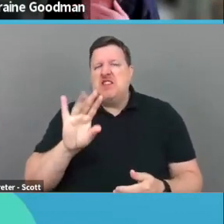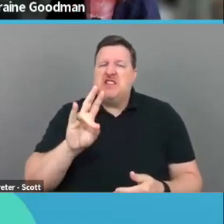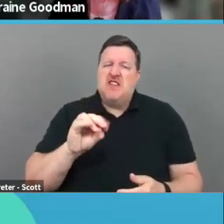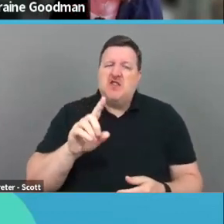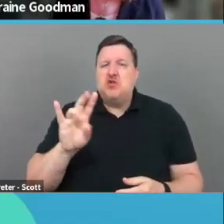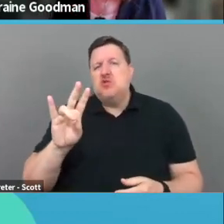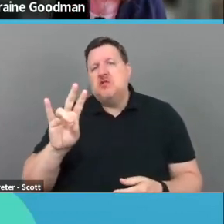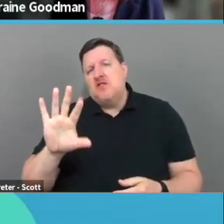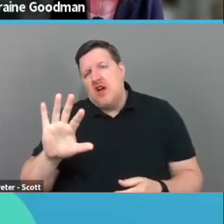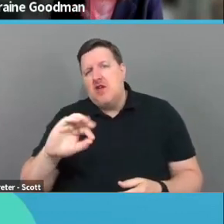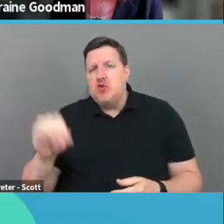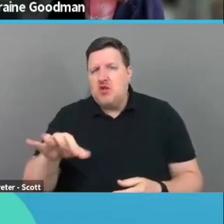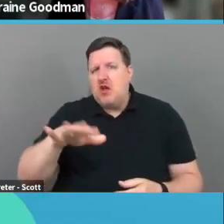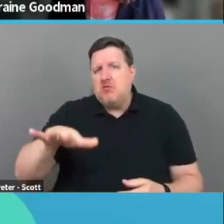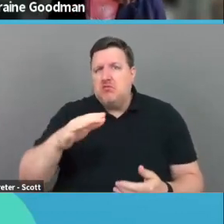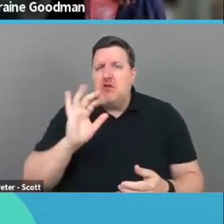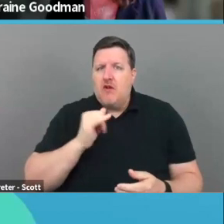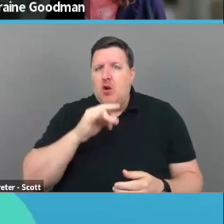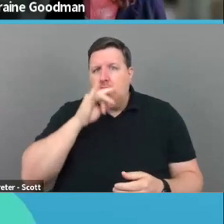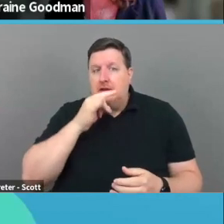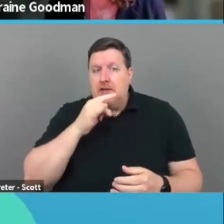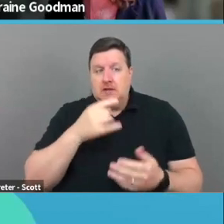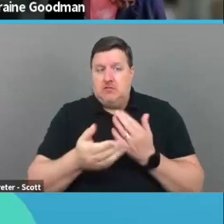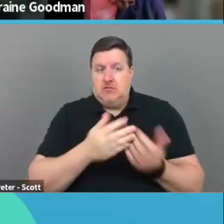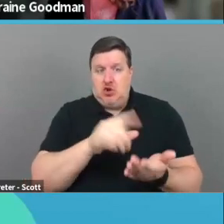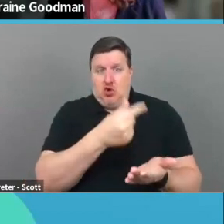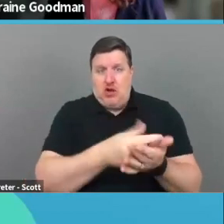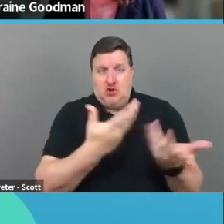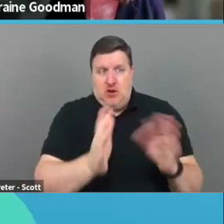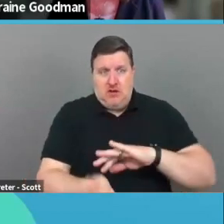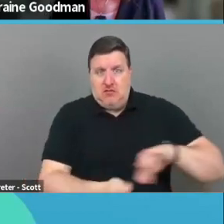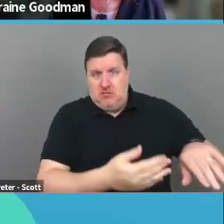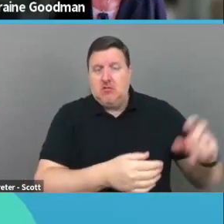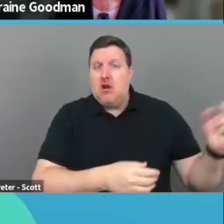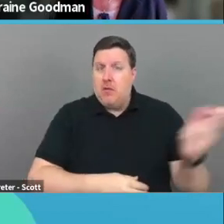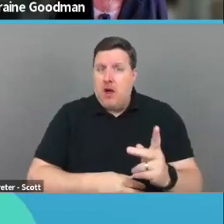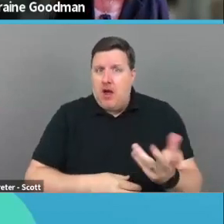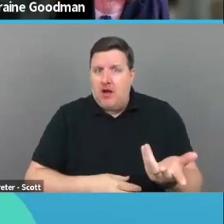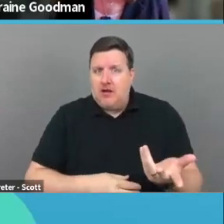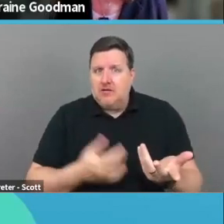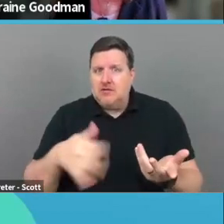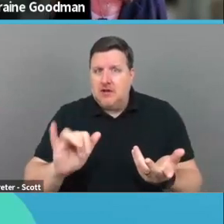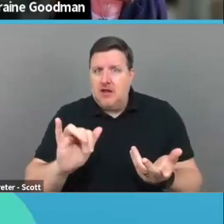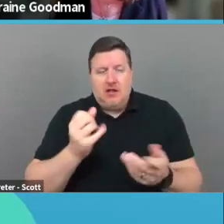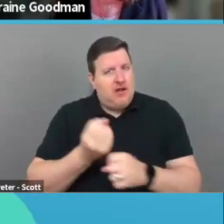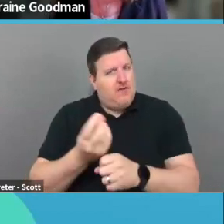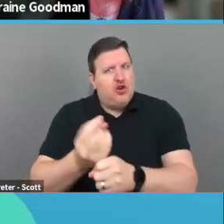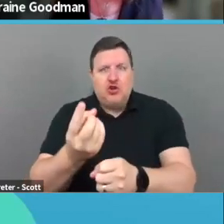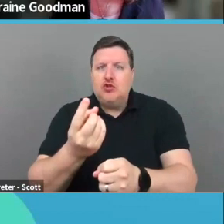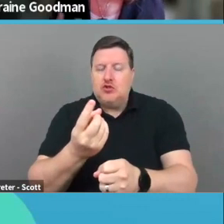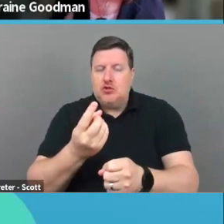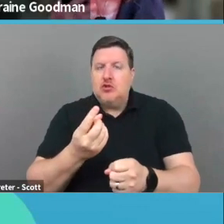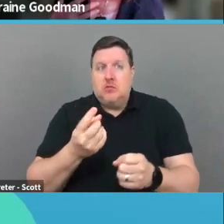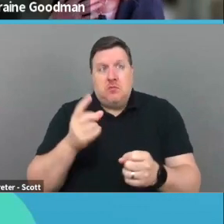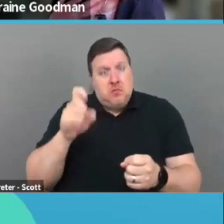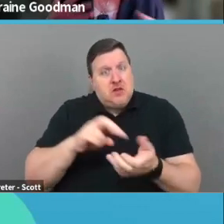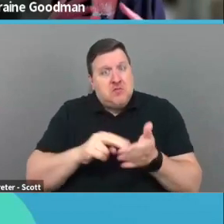% of our kids, and that includes graduating, you know, kids who are seniors. Um, they come back year after year. So that